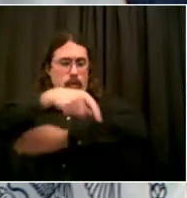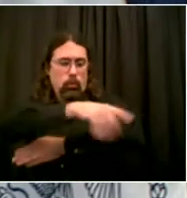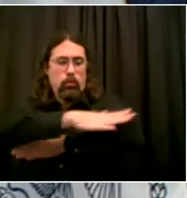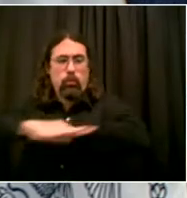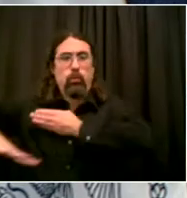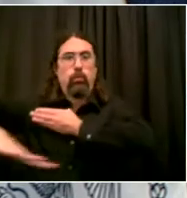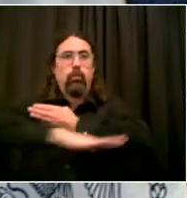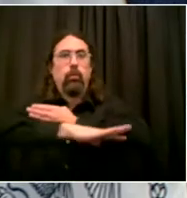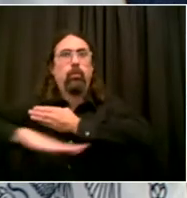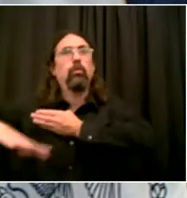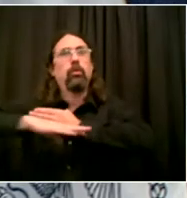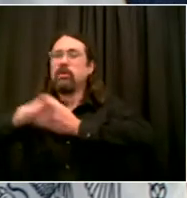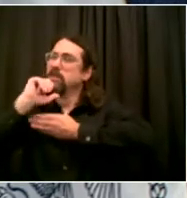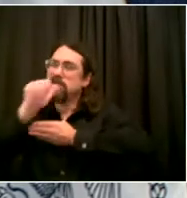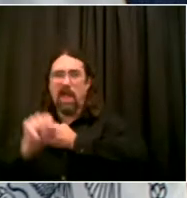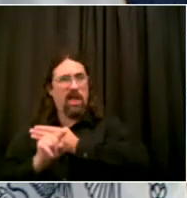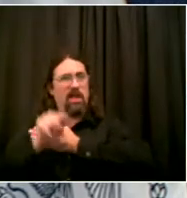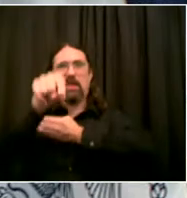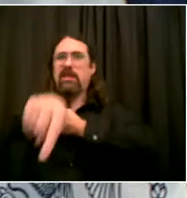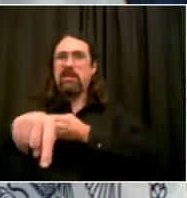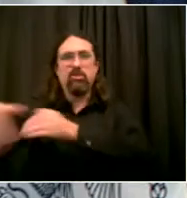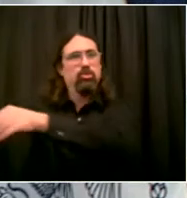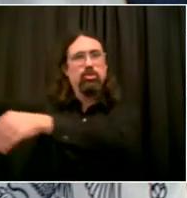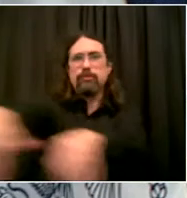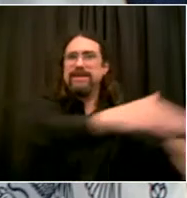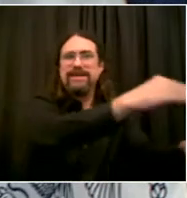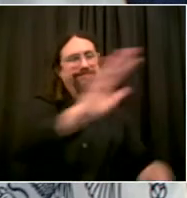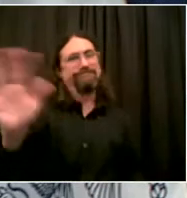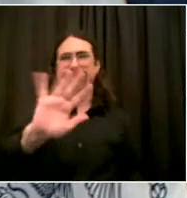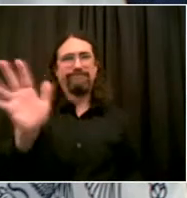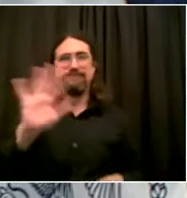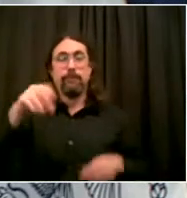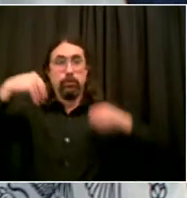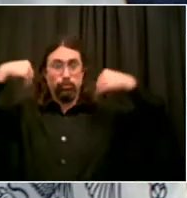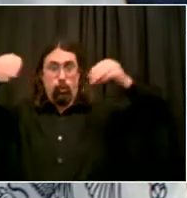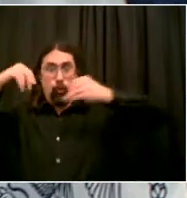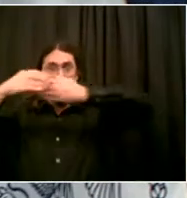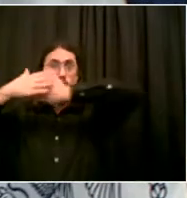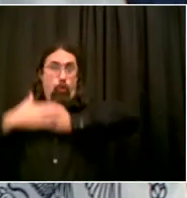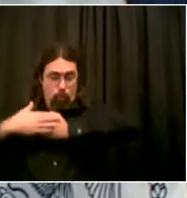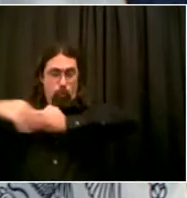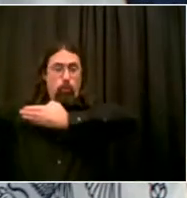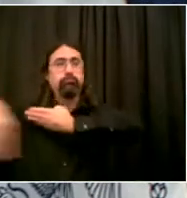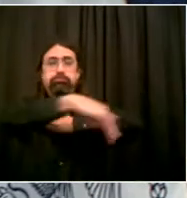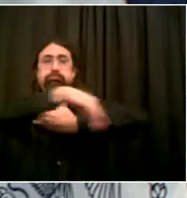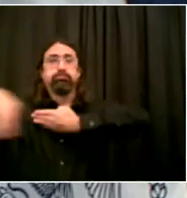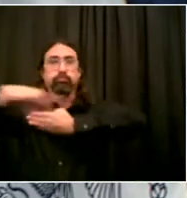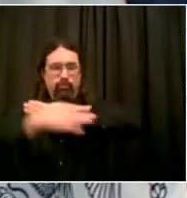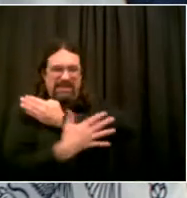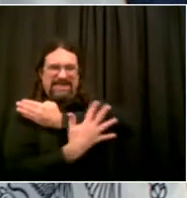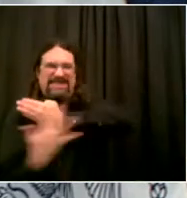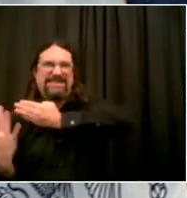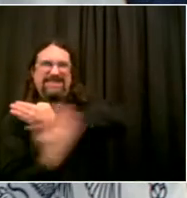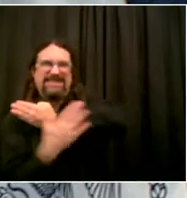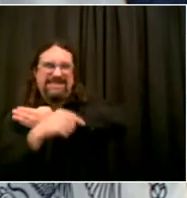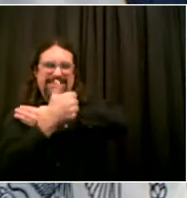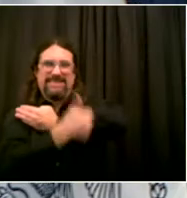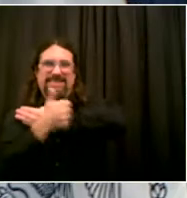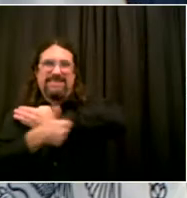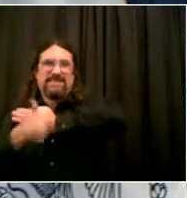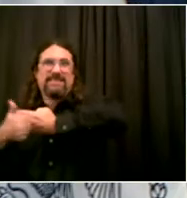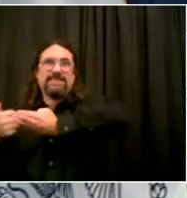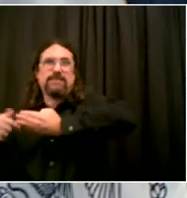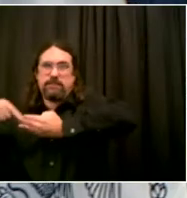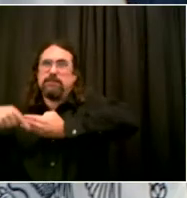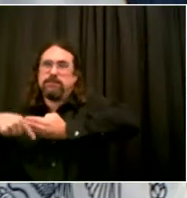sidewalks. The exception, of course, is when we have a whole street closed off because of open streets. Then the